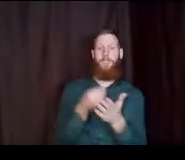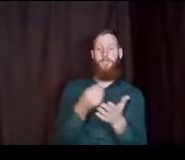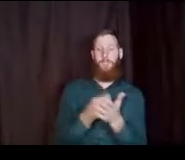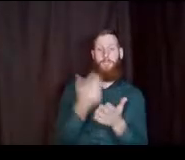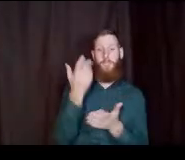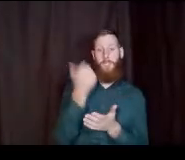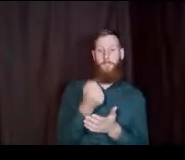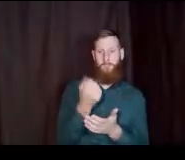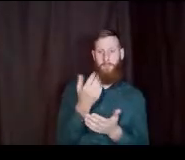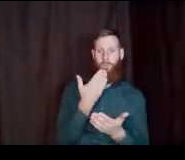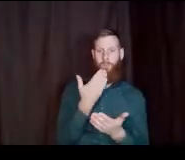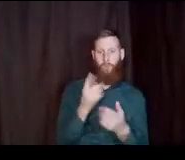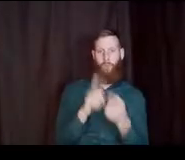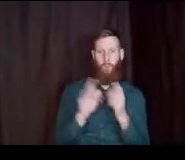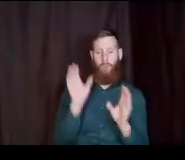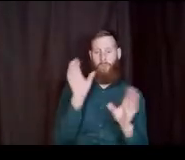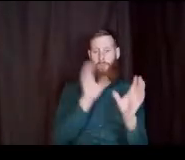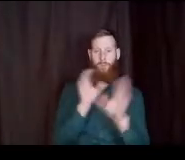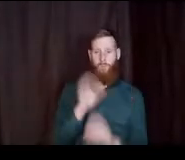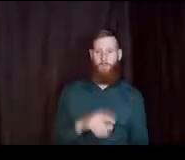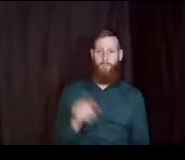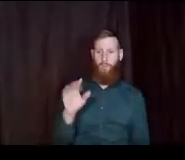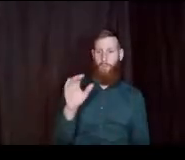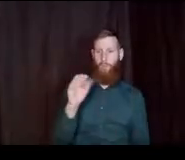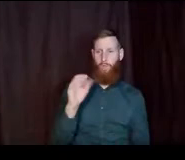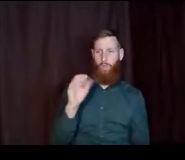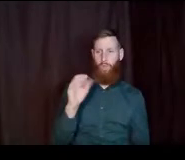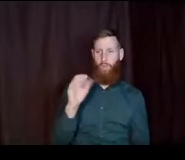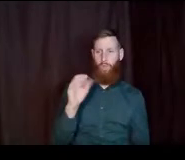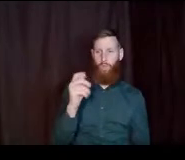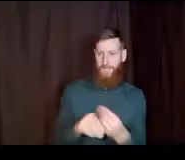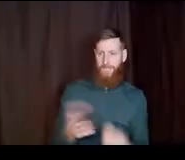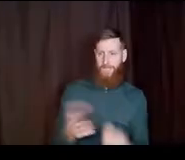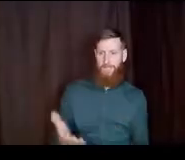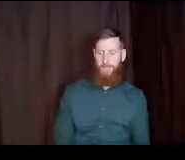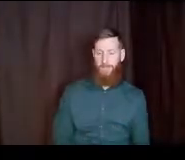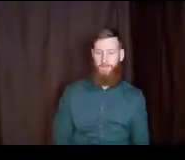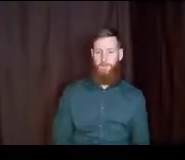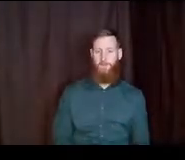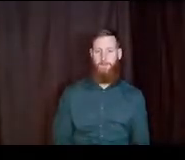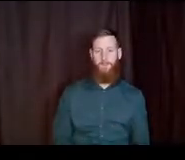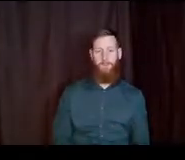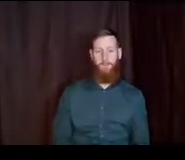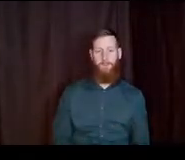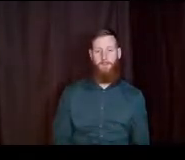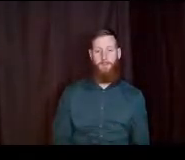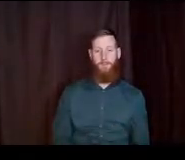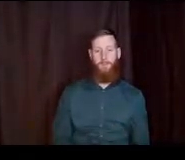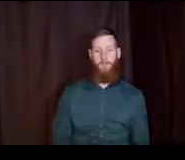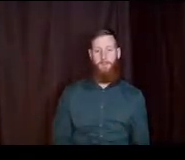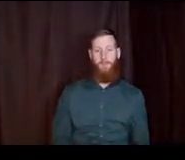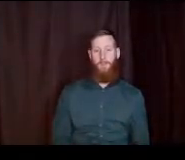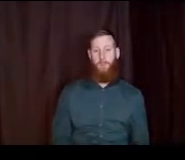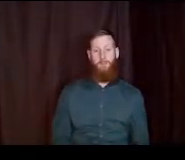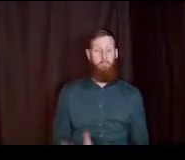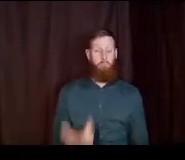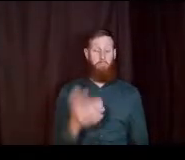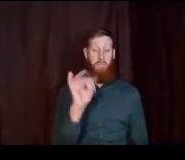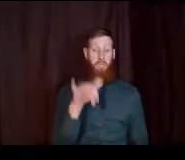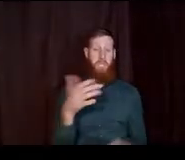explore as well. Christina, did you have anything? to add to that? No, I think that. that pretty much covers it.